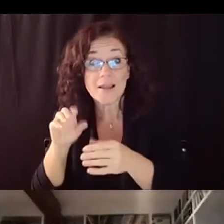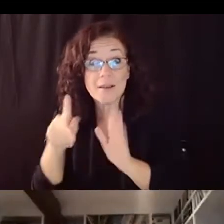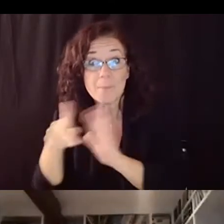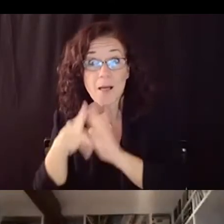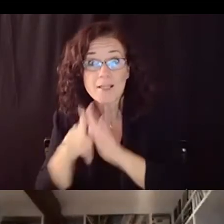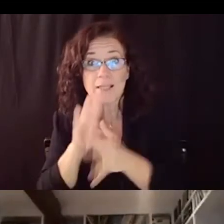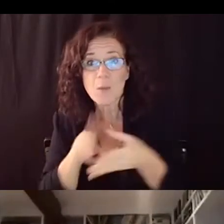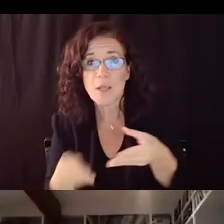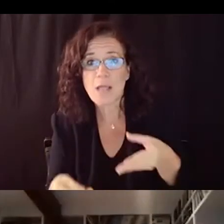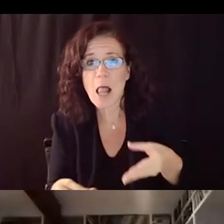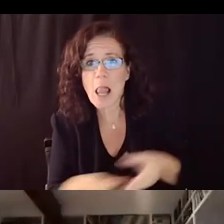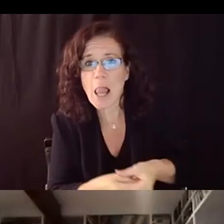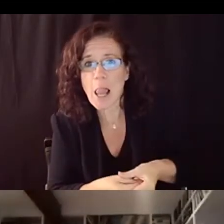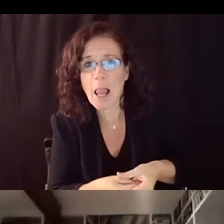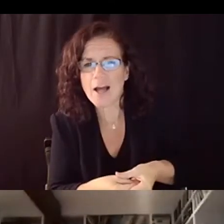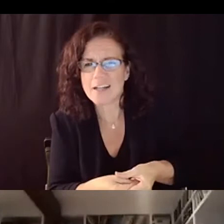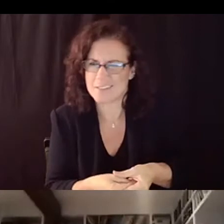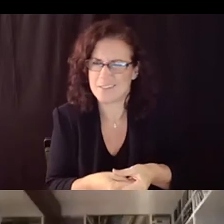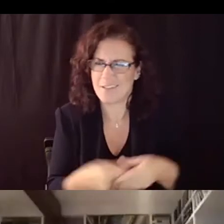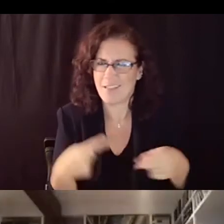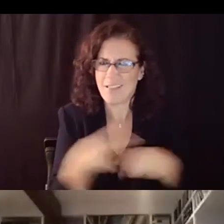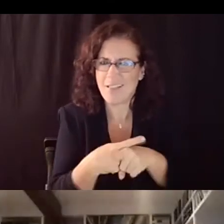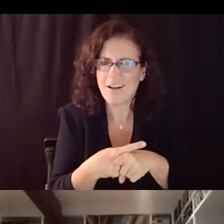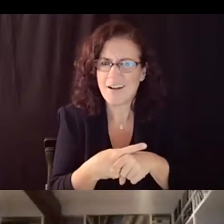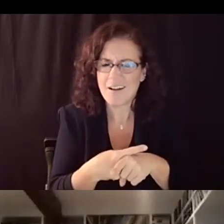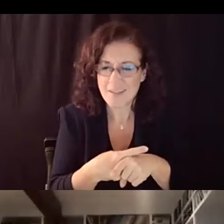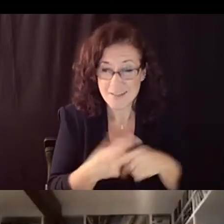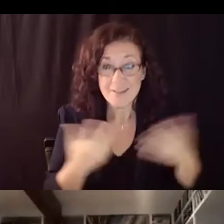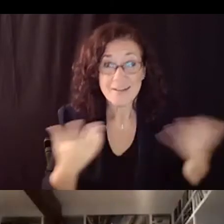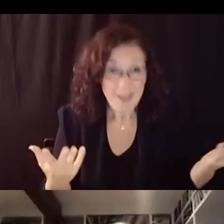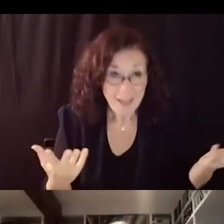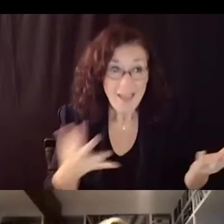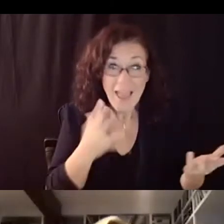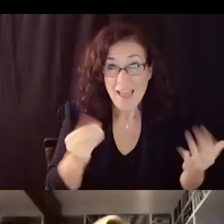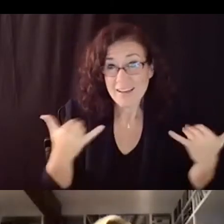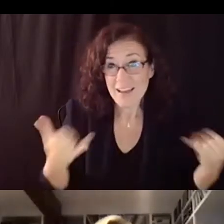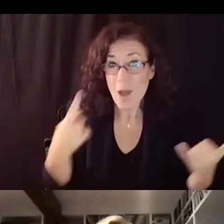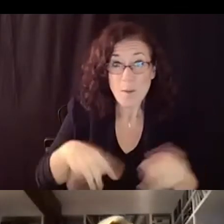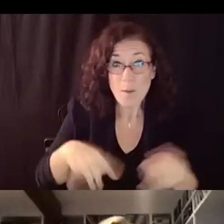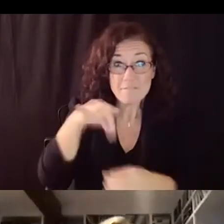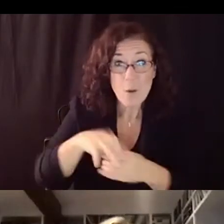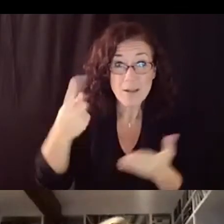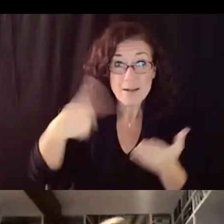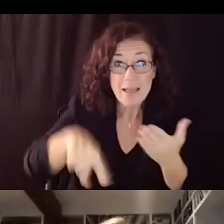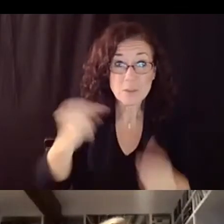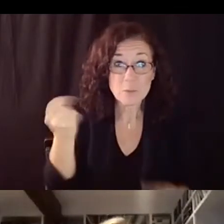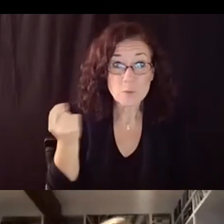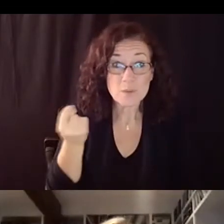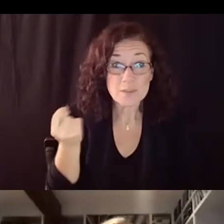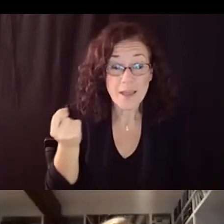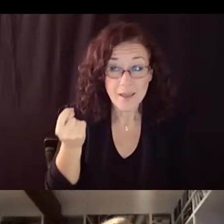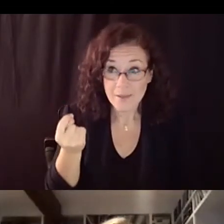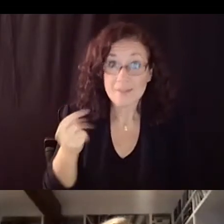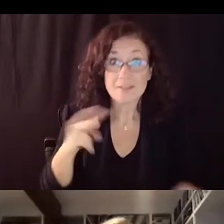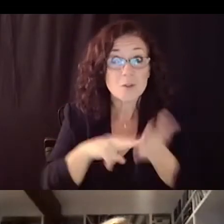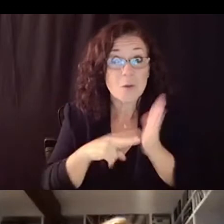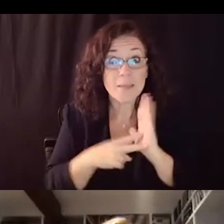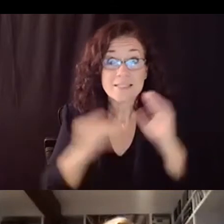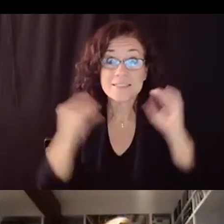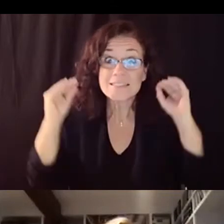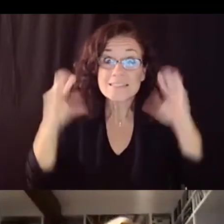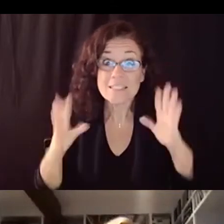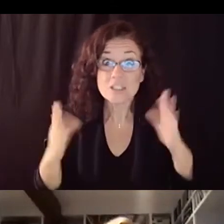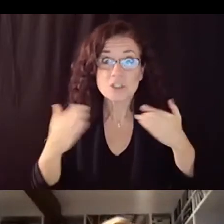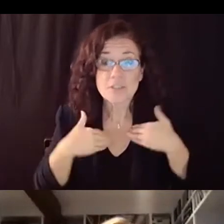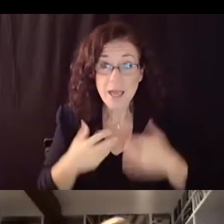for argument's sake this is voted on next next tuesday now all of a sudden teachers have two and a half days to